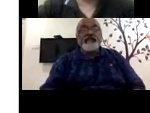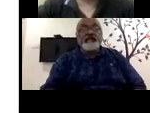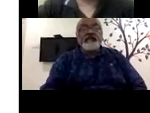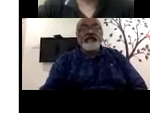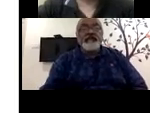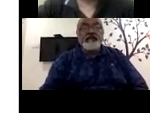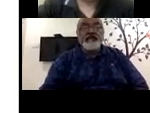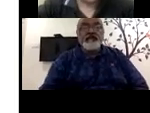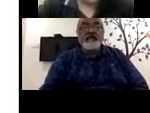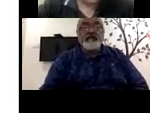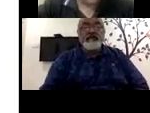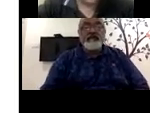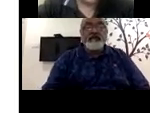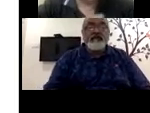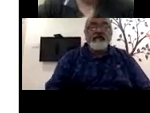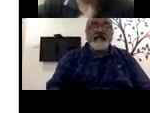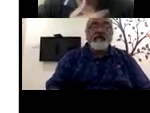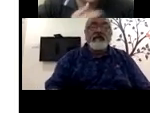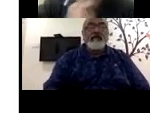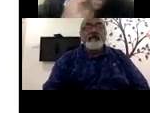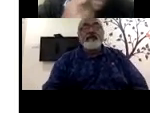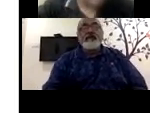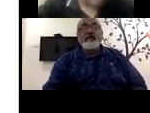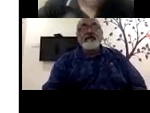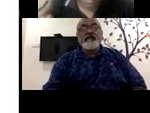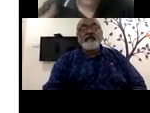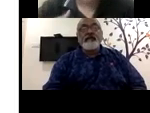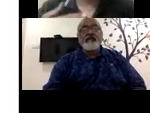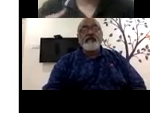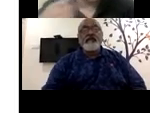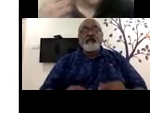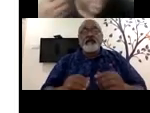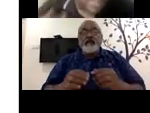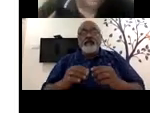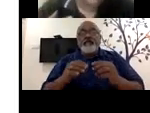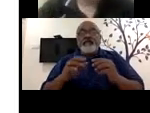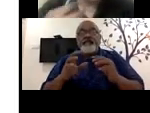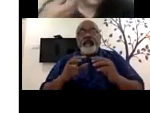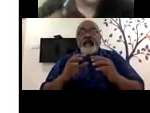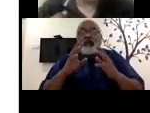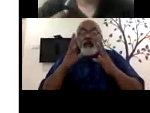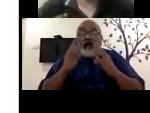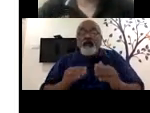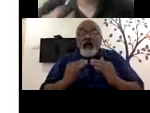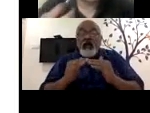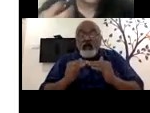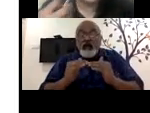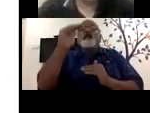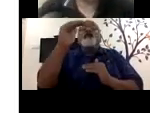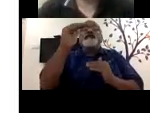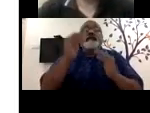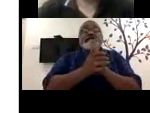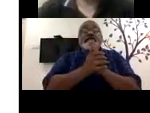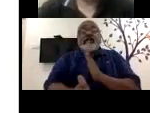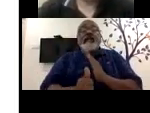way to reverse is to, you know, increase the, uh, we'll see some of the models to increase the skill quotient, access